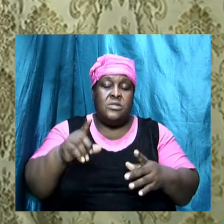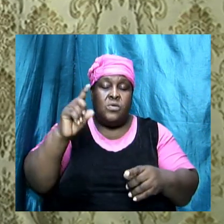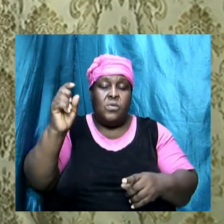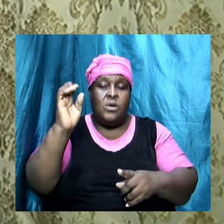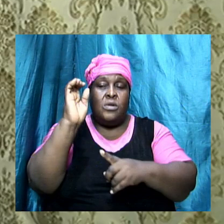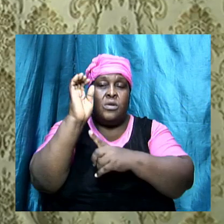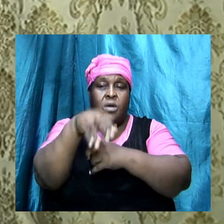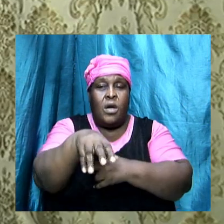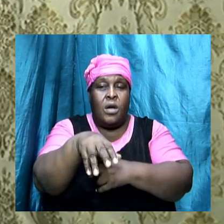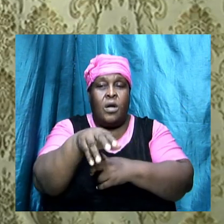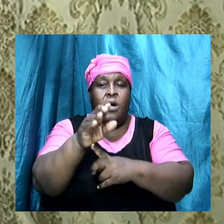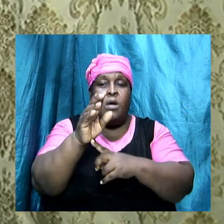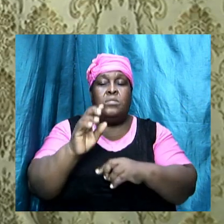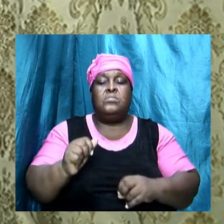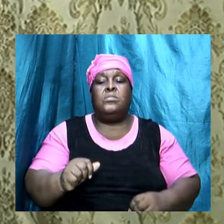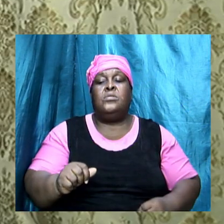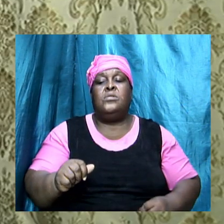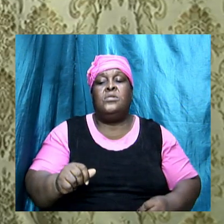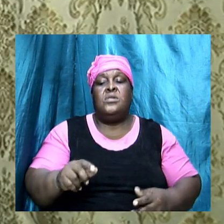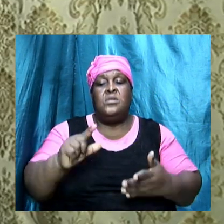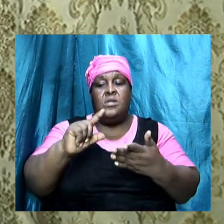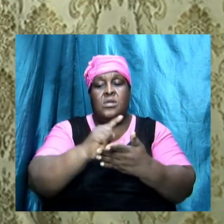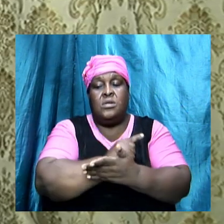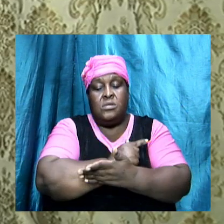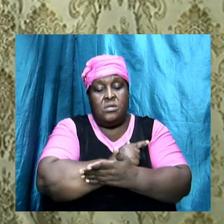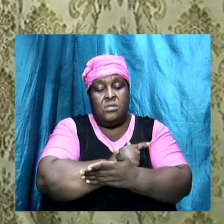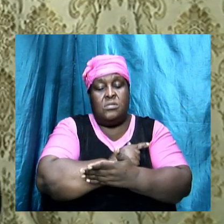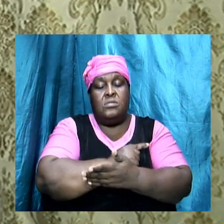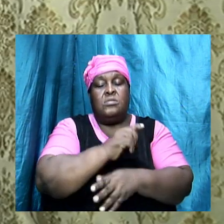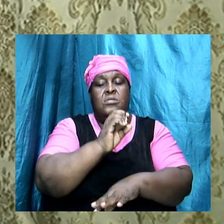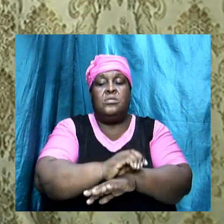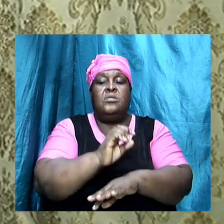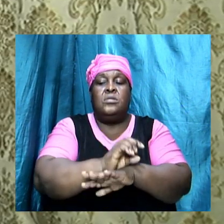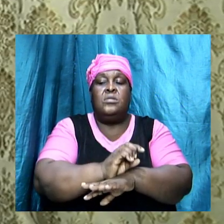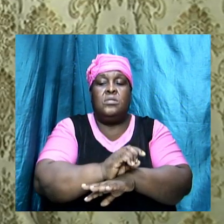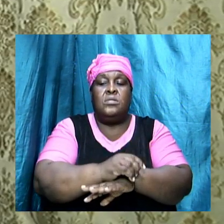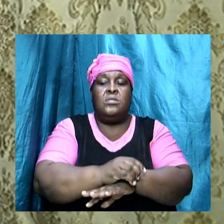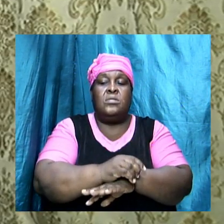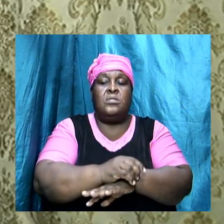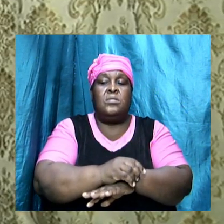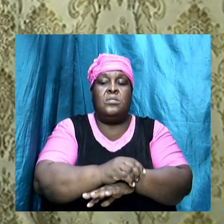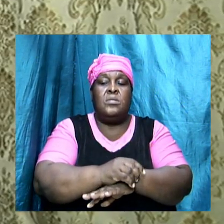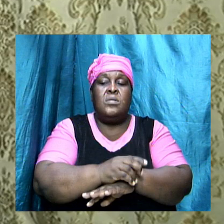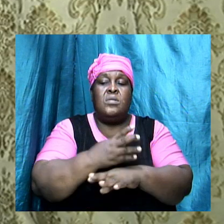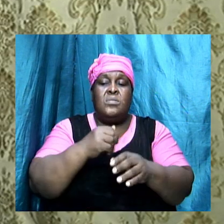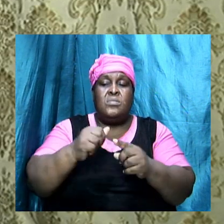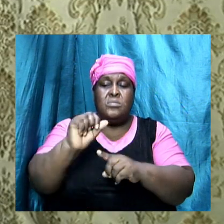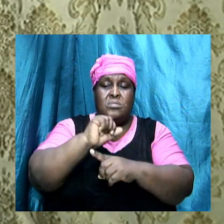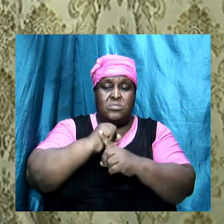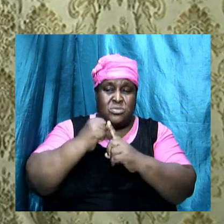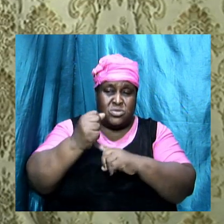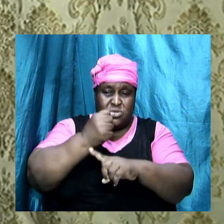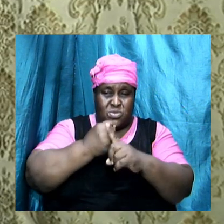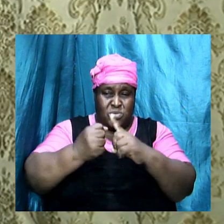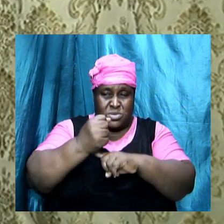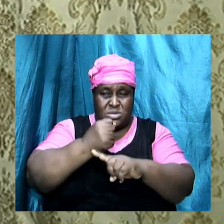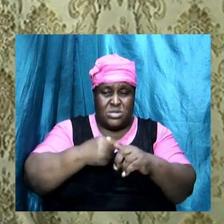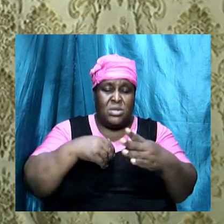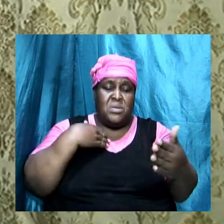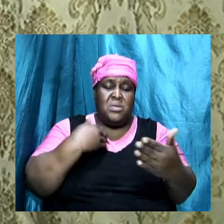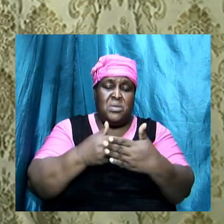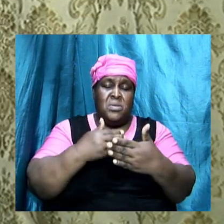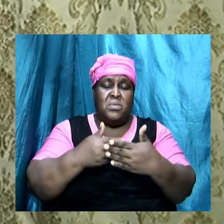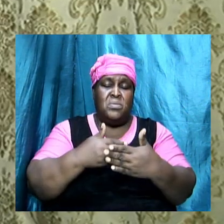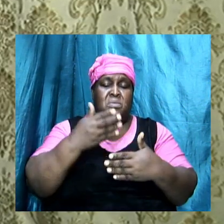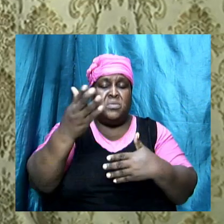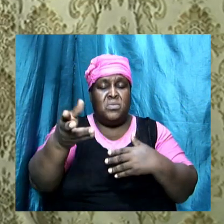in the letter to the church at Pergamum the Nicolation were associated closely with those people and